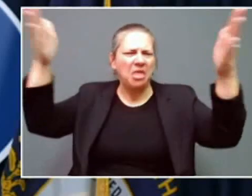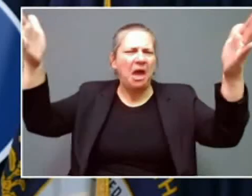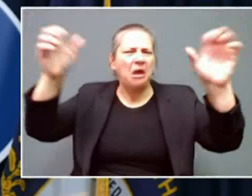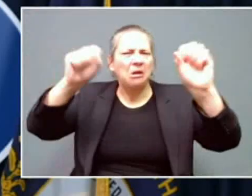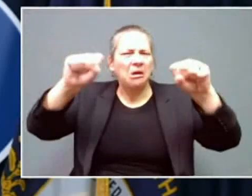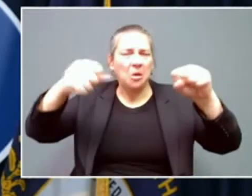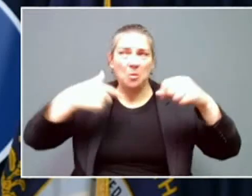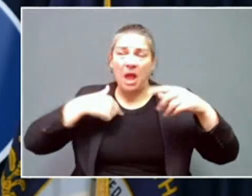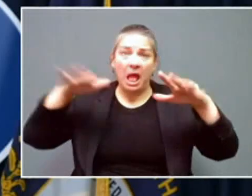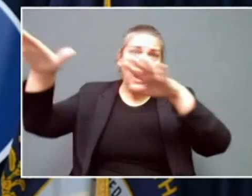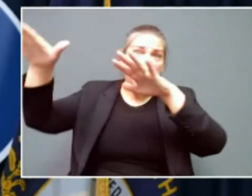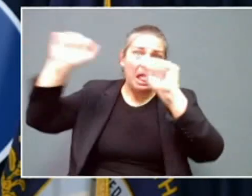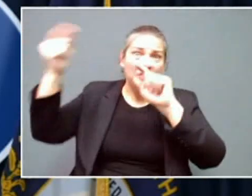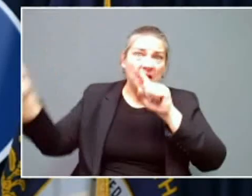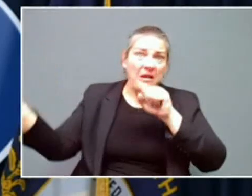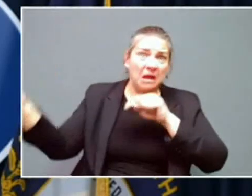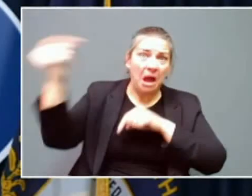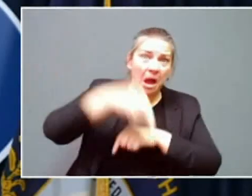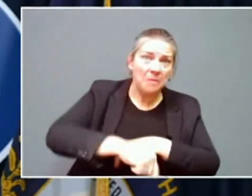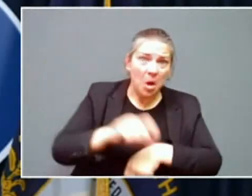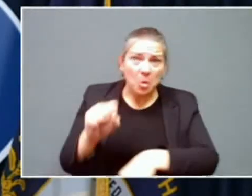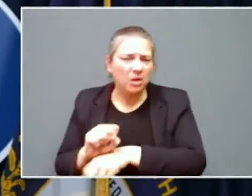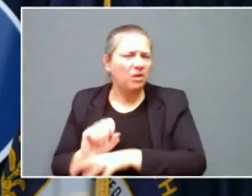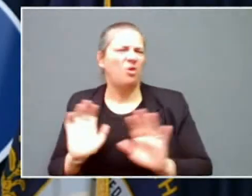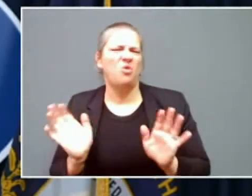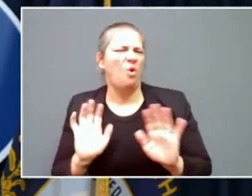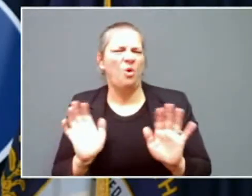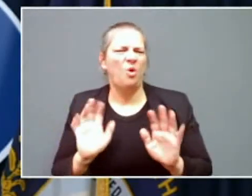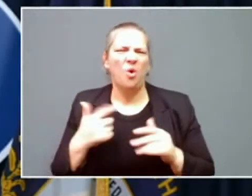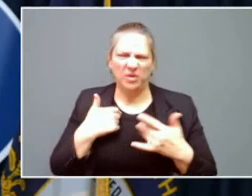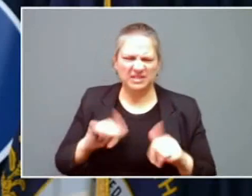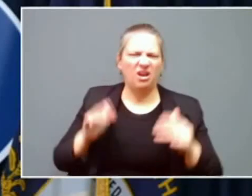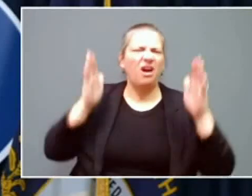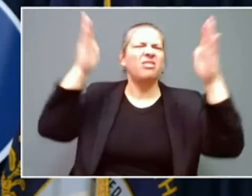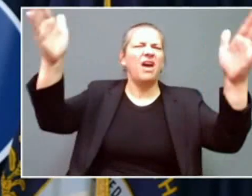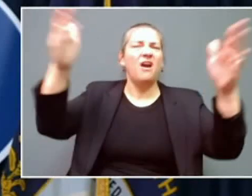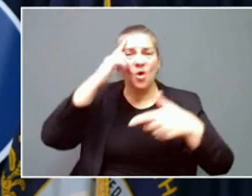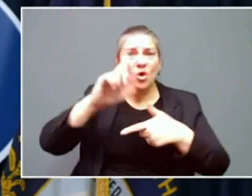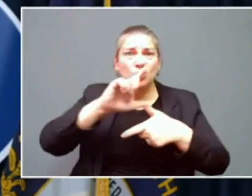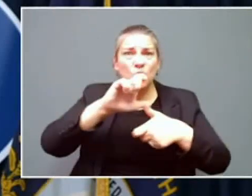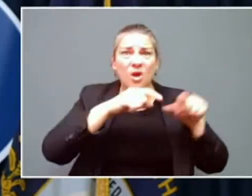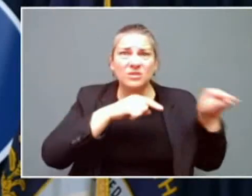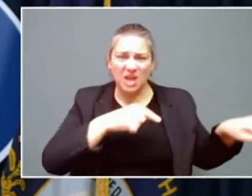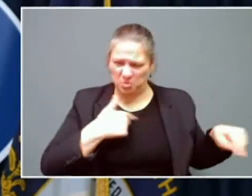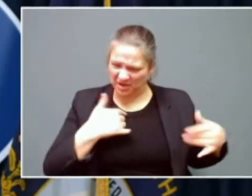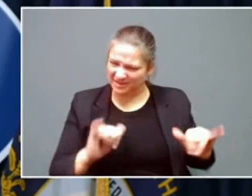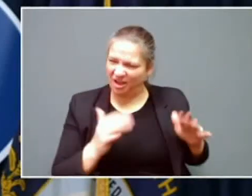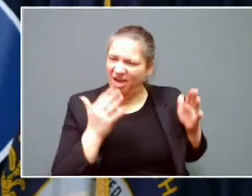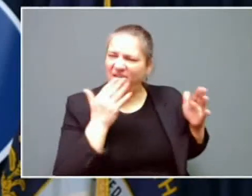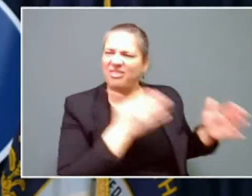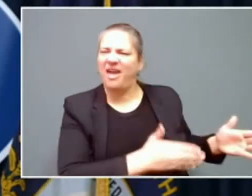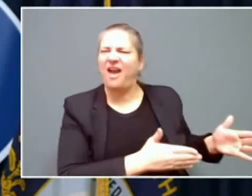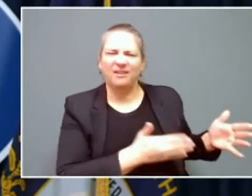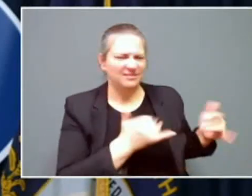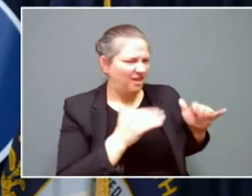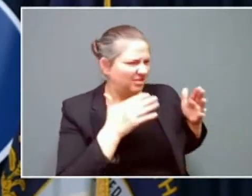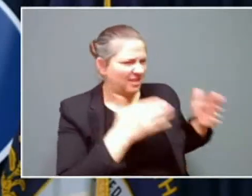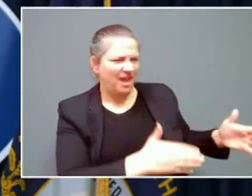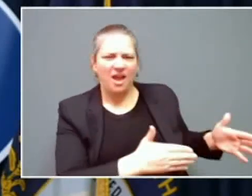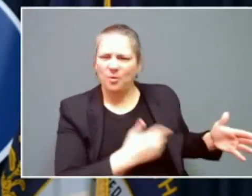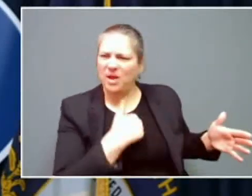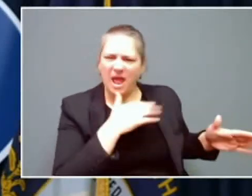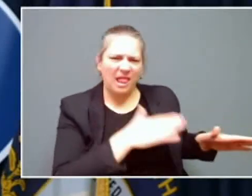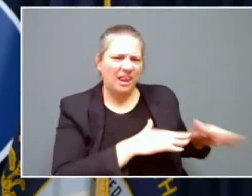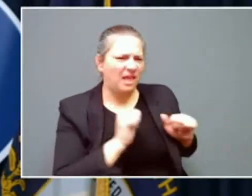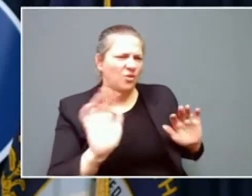still to the aftermath of the tornadoes of almost two months ago are still out there. So